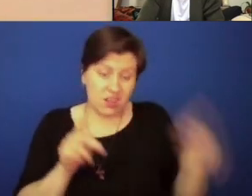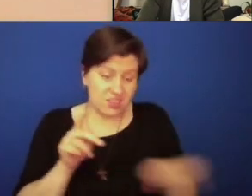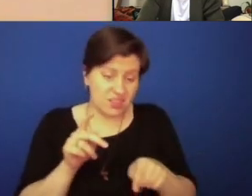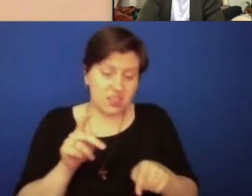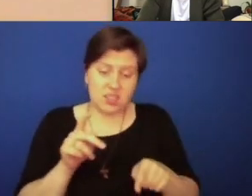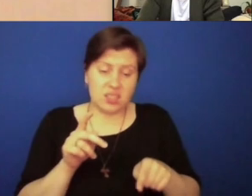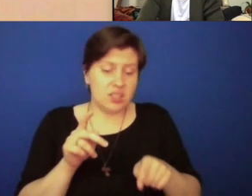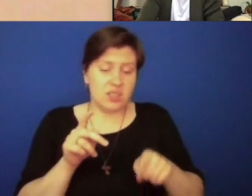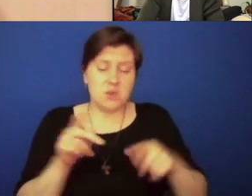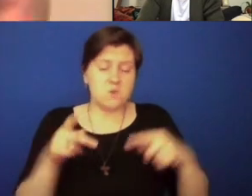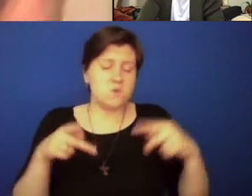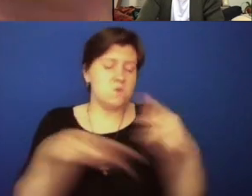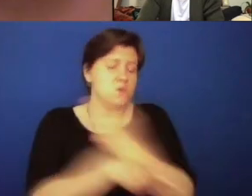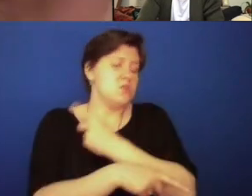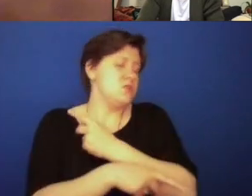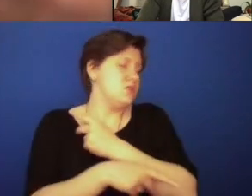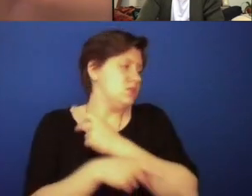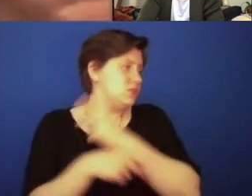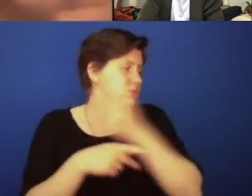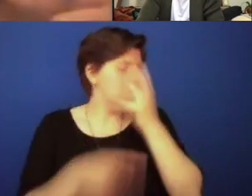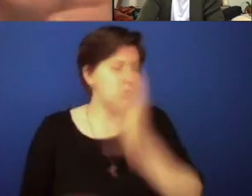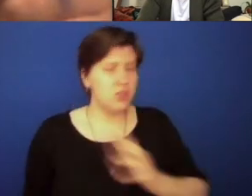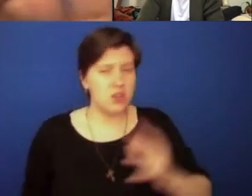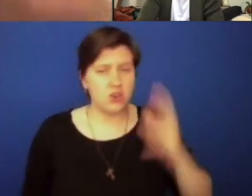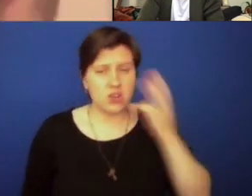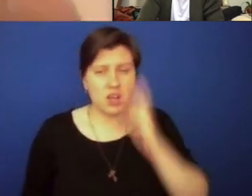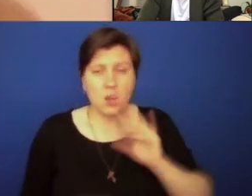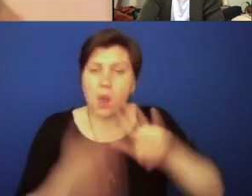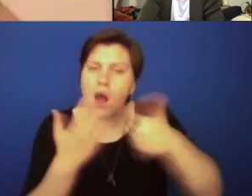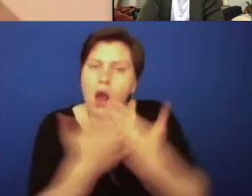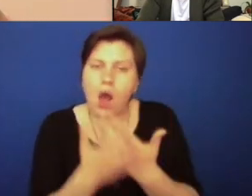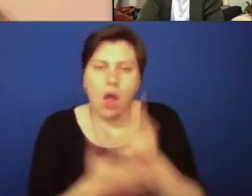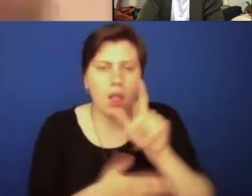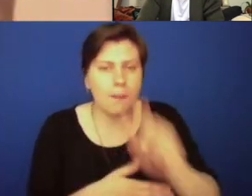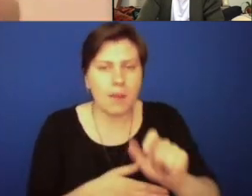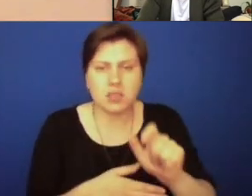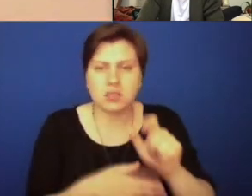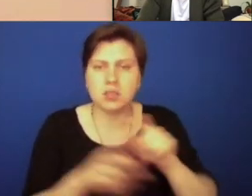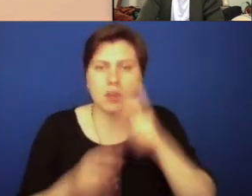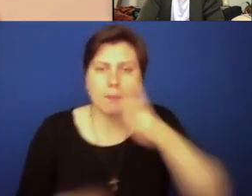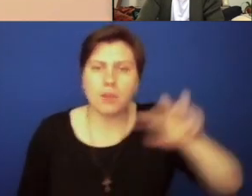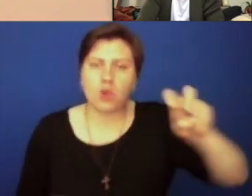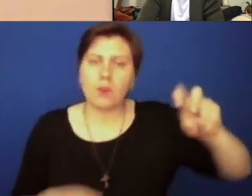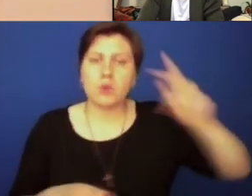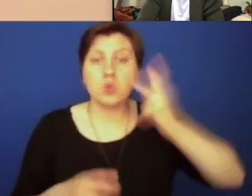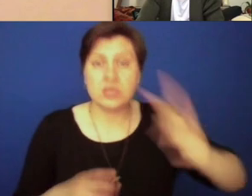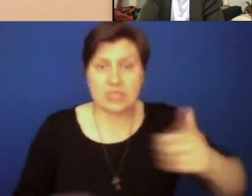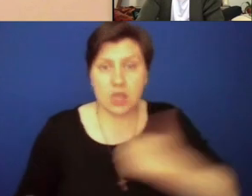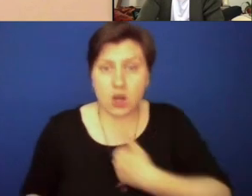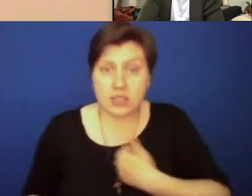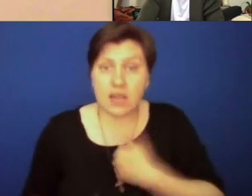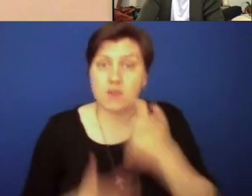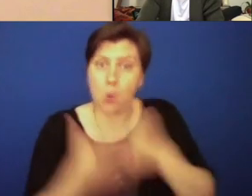worst crimes against humanity. Everyone must pay homage to that. We must make pilgrimage to see for ourselves what the church did,